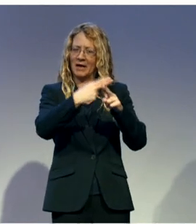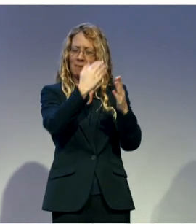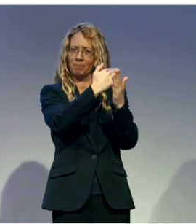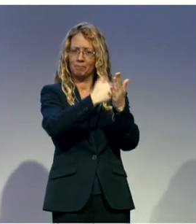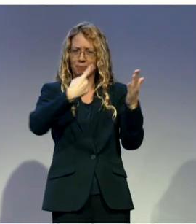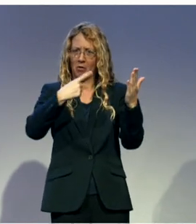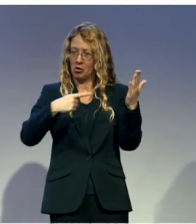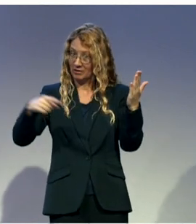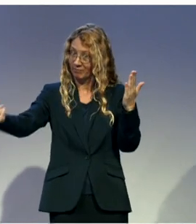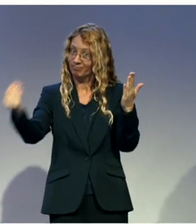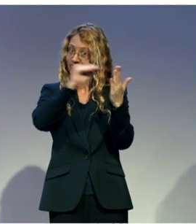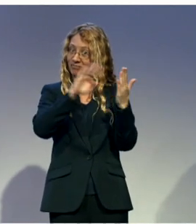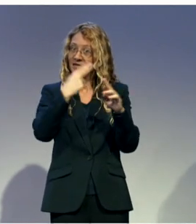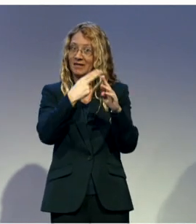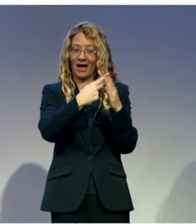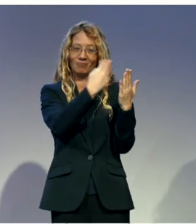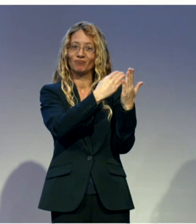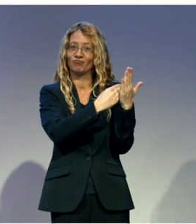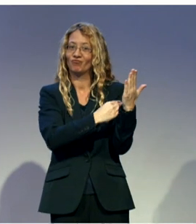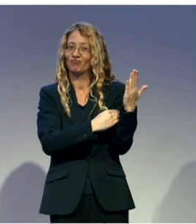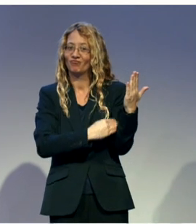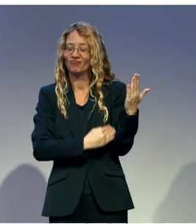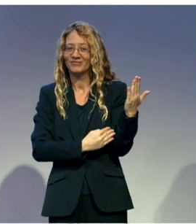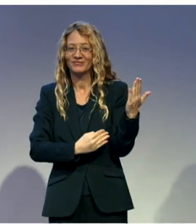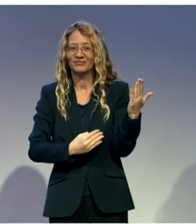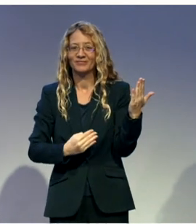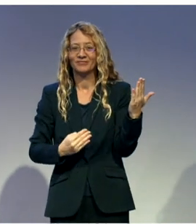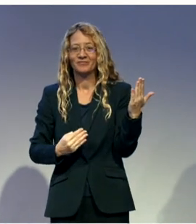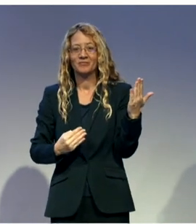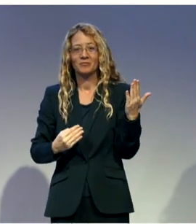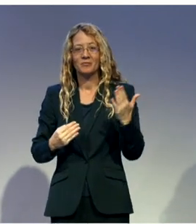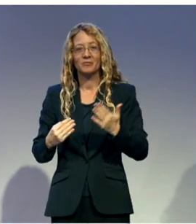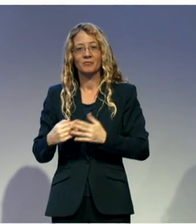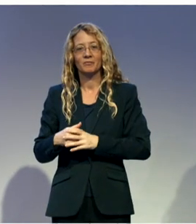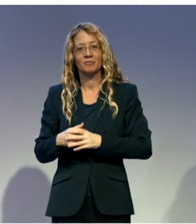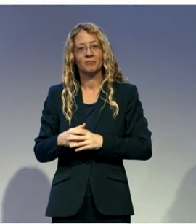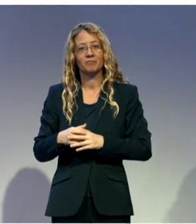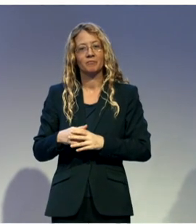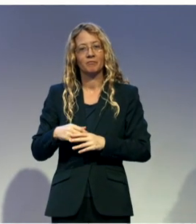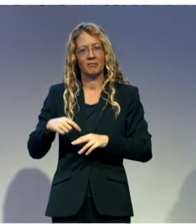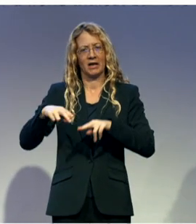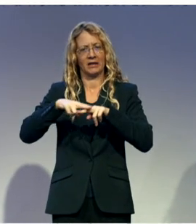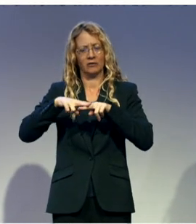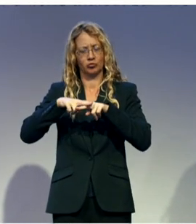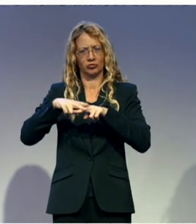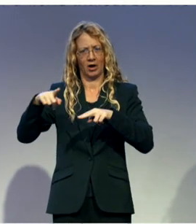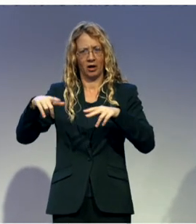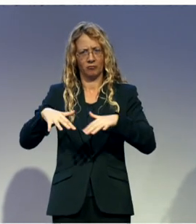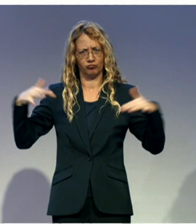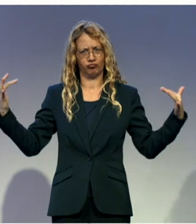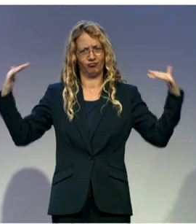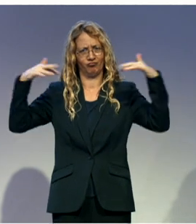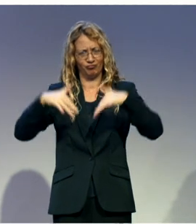Here, a person who is representing in the national assembly. That result is based on